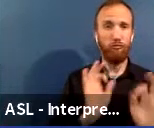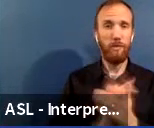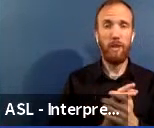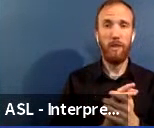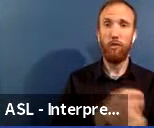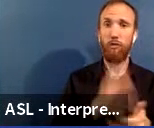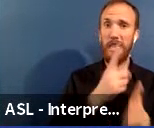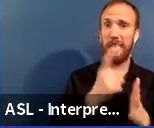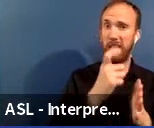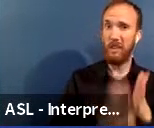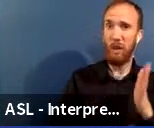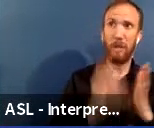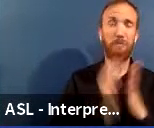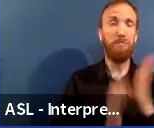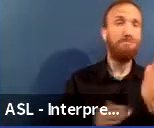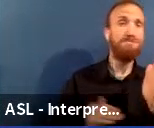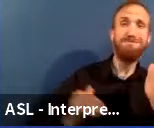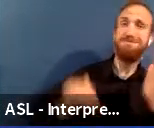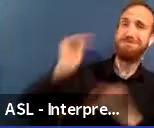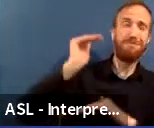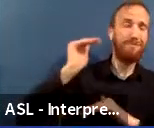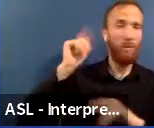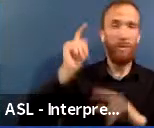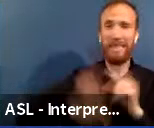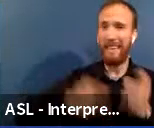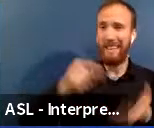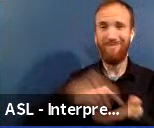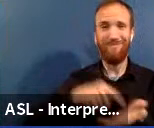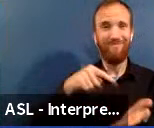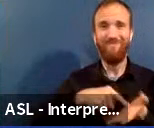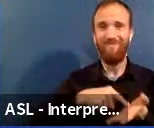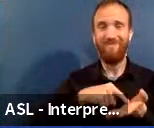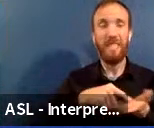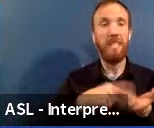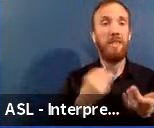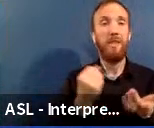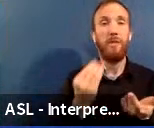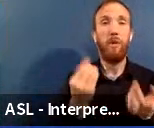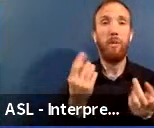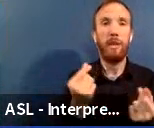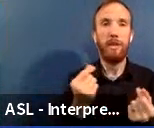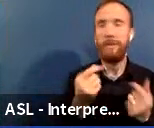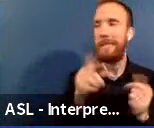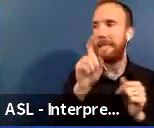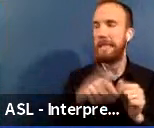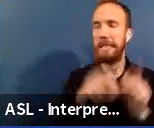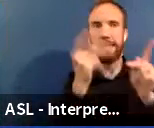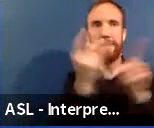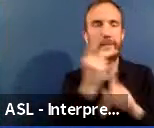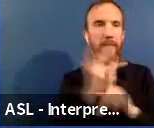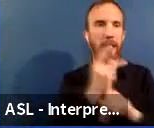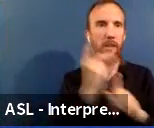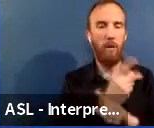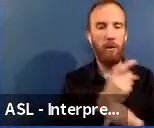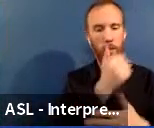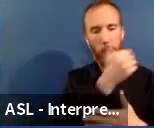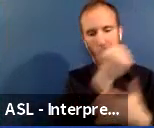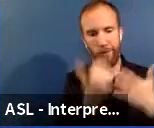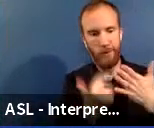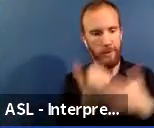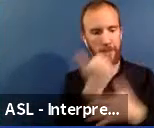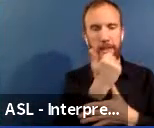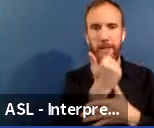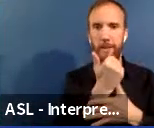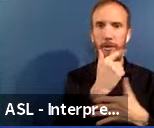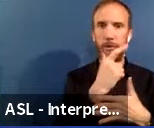what CPS has historically been able to afford. Because of this, prioritization of capital needs is critical, and CPS